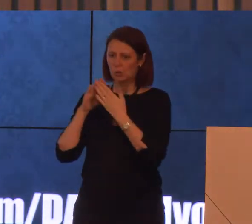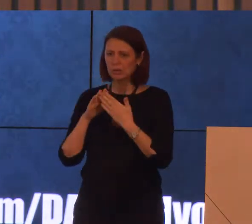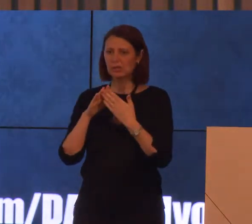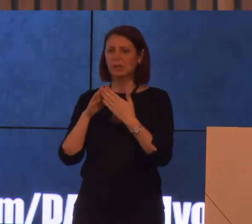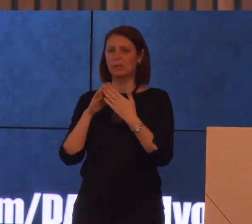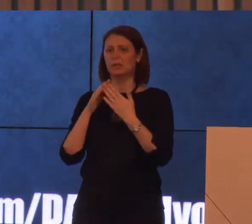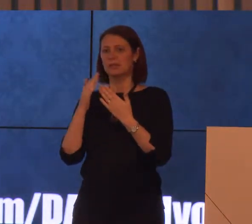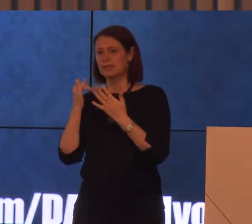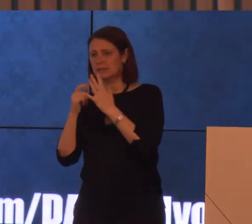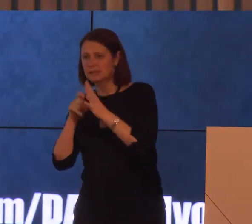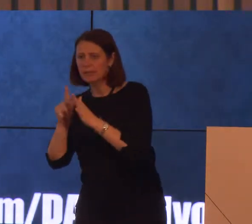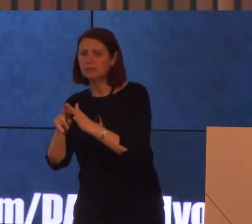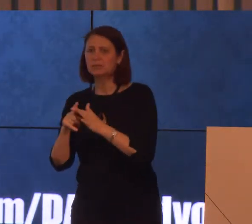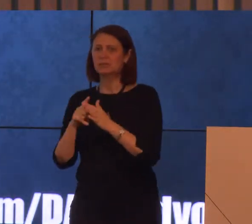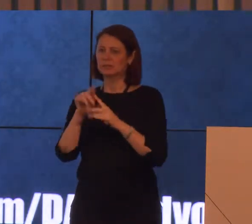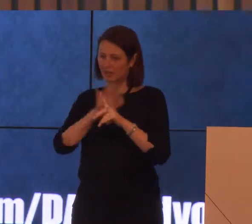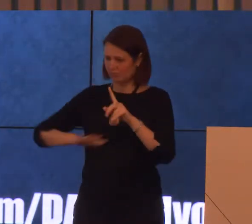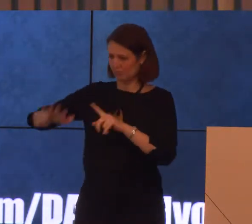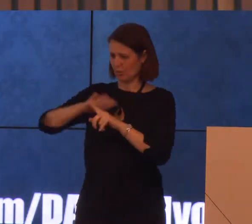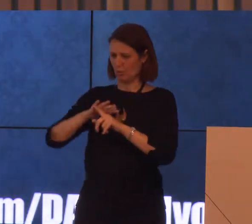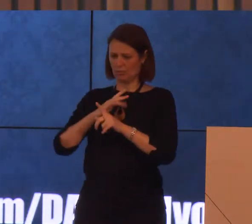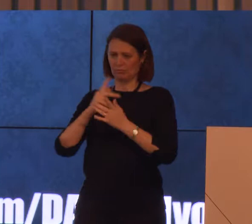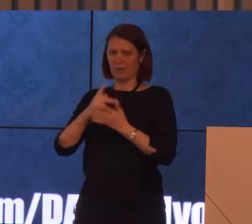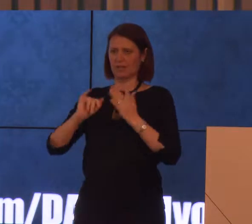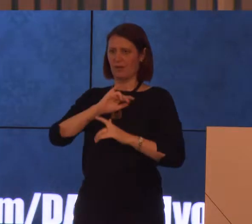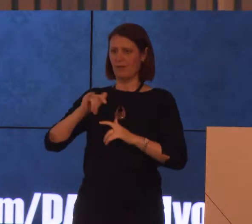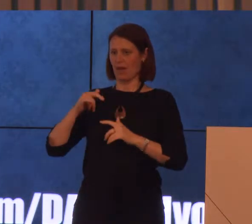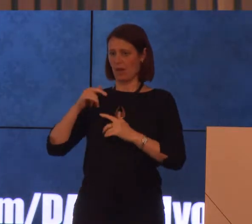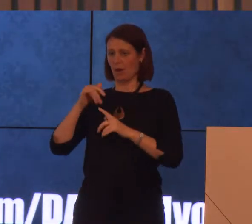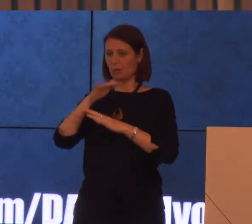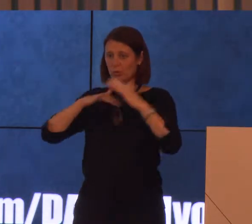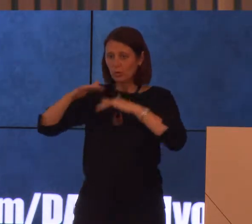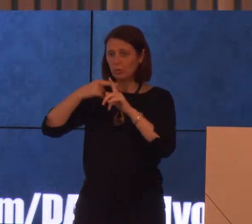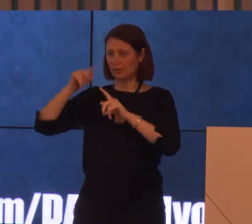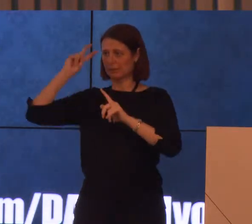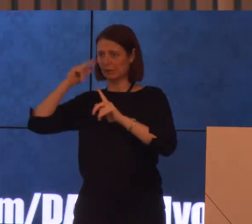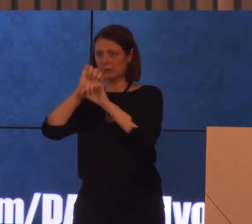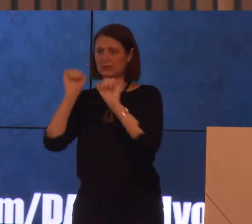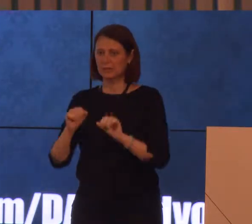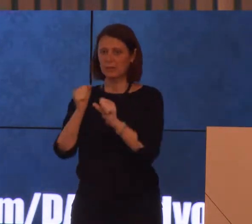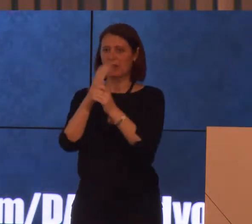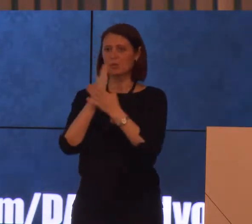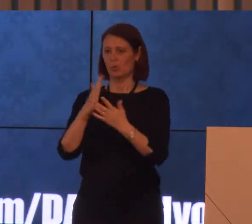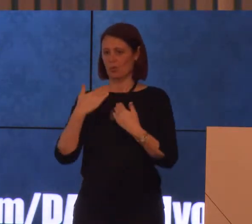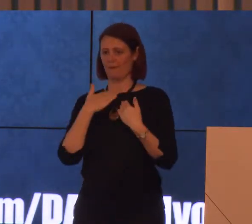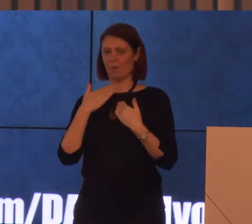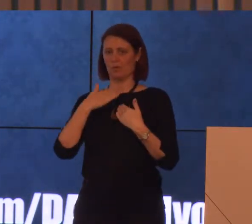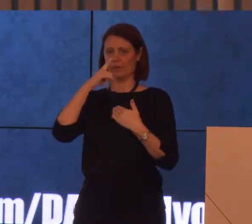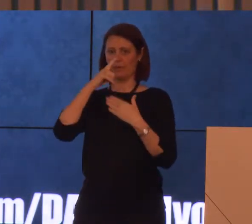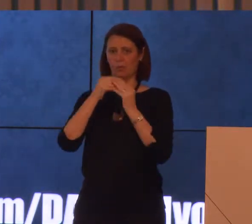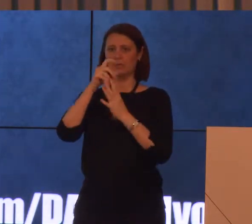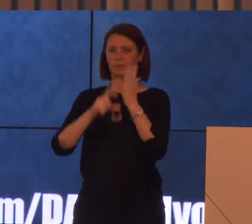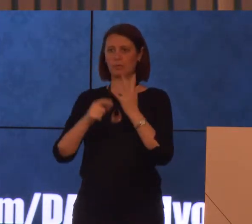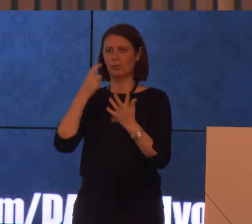work and indeed in all parts of our social and political systems to ensure that the voices of people with